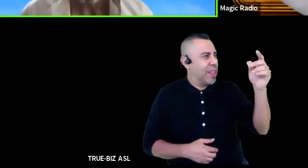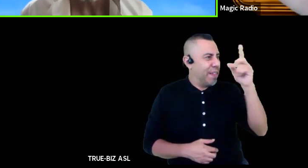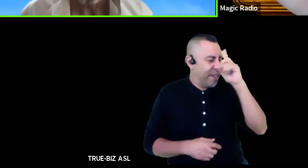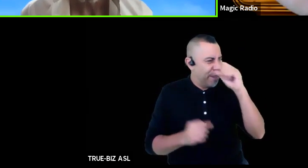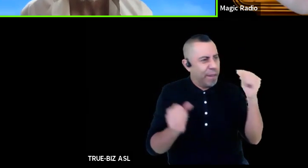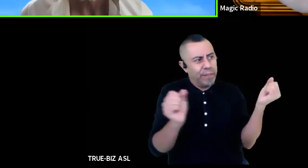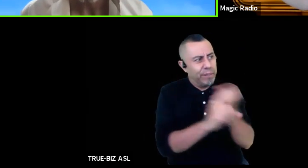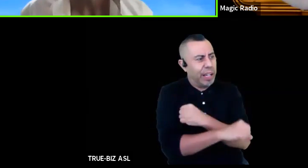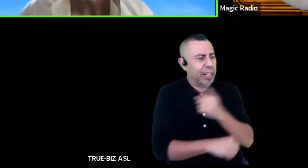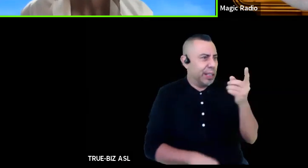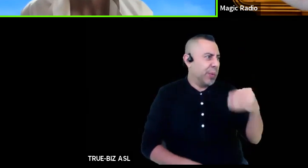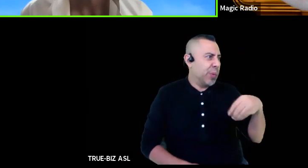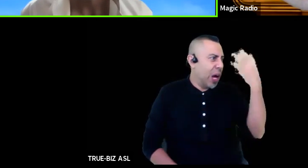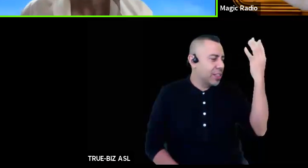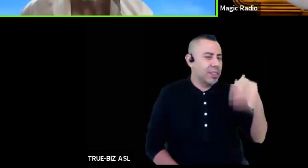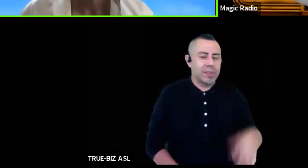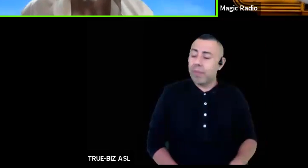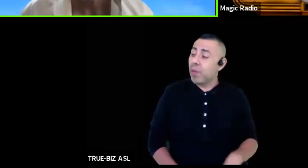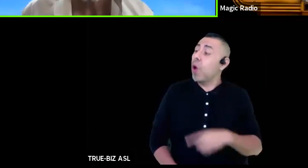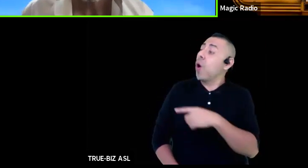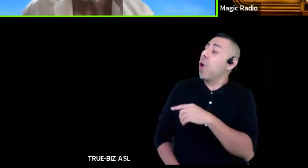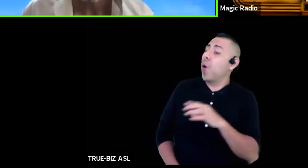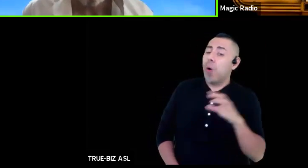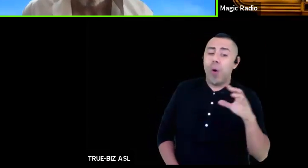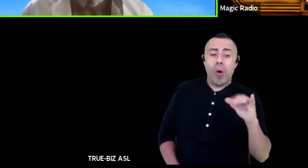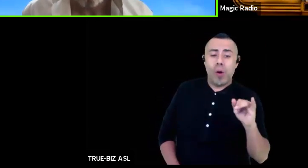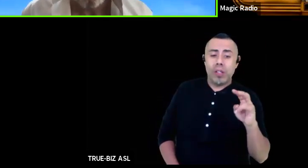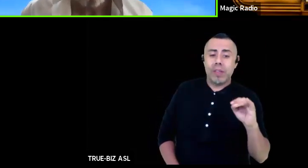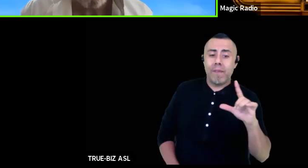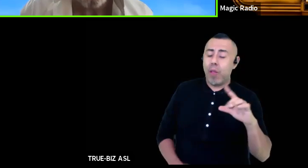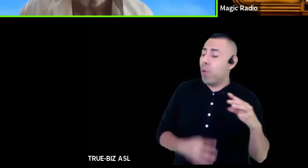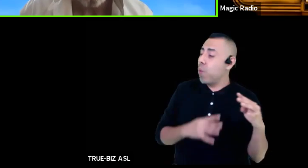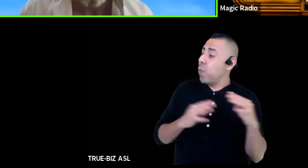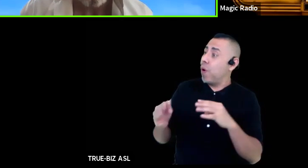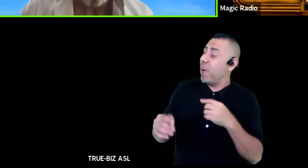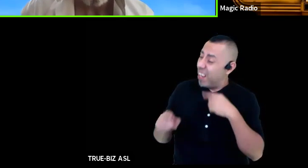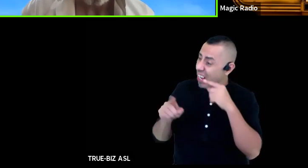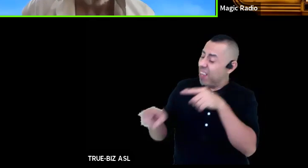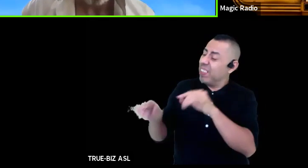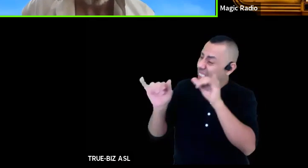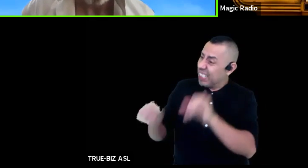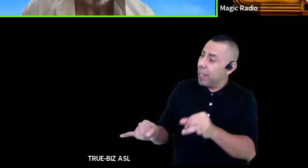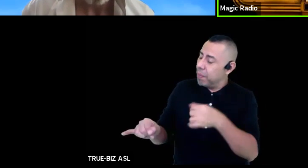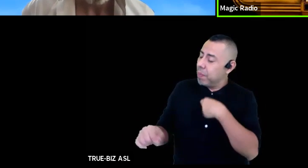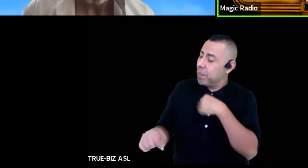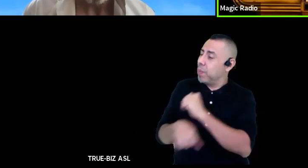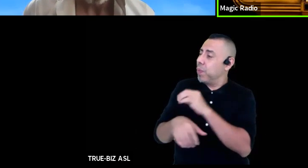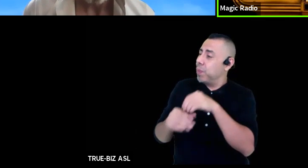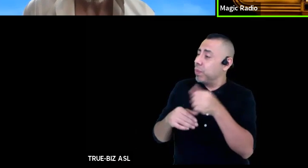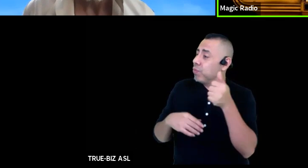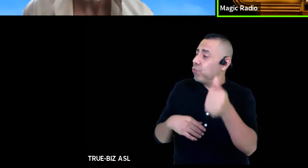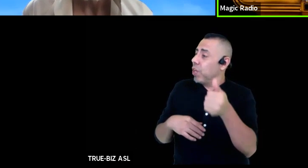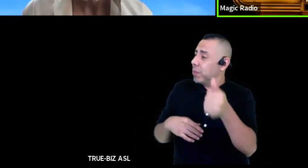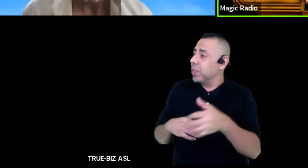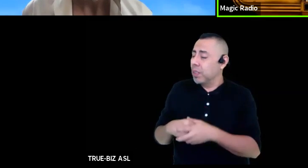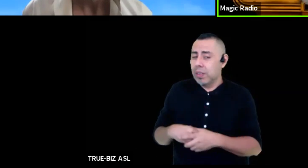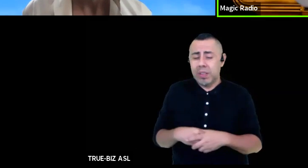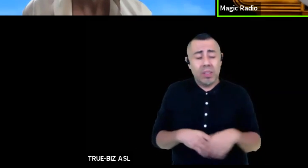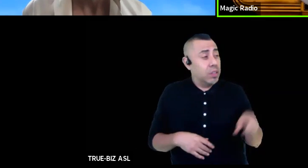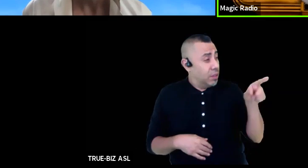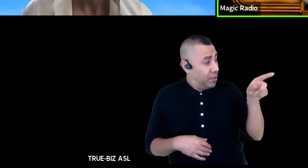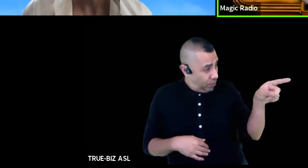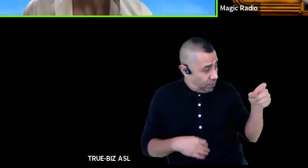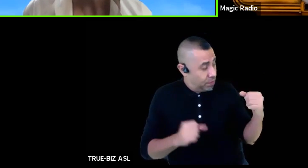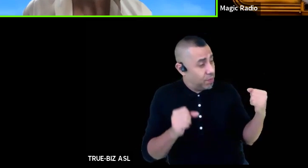yes the civil war that's that's what I was in Saratov for too I was awaiting transportation you fought the